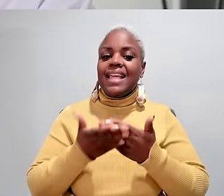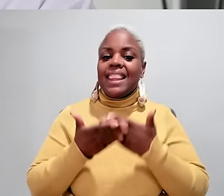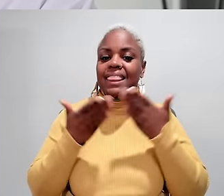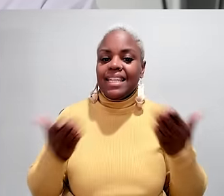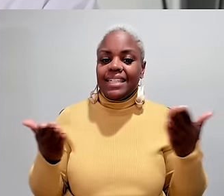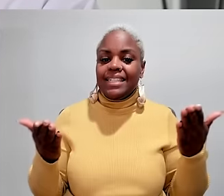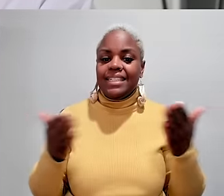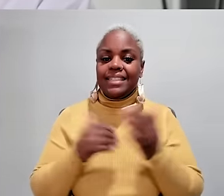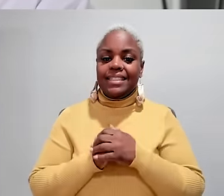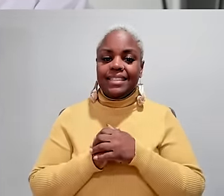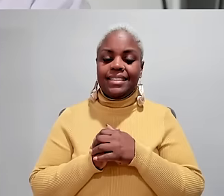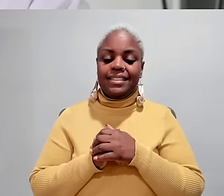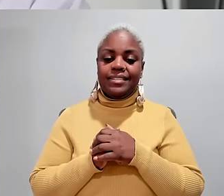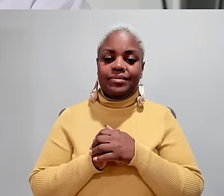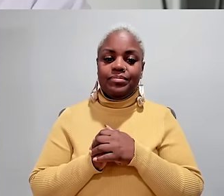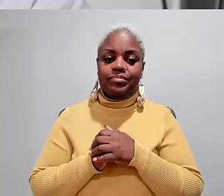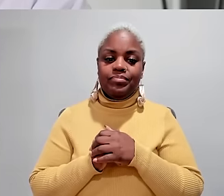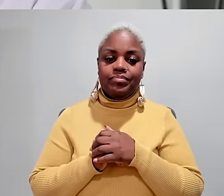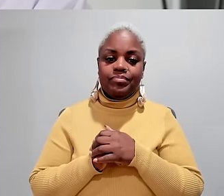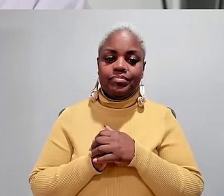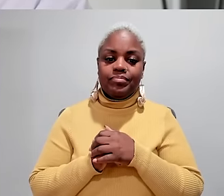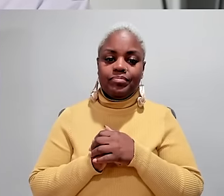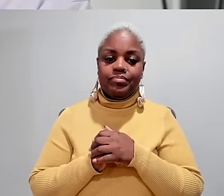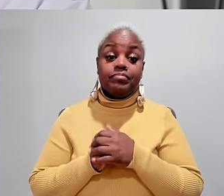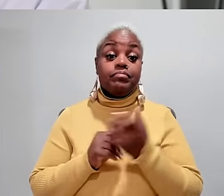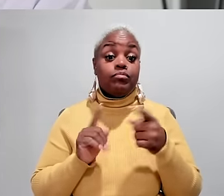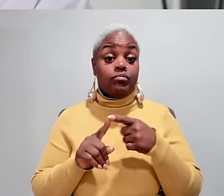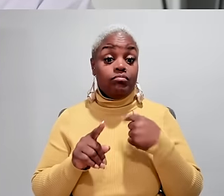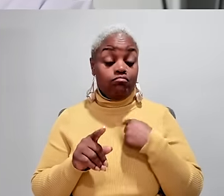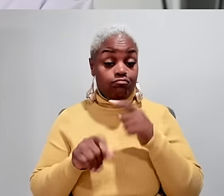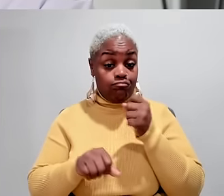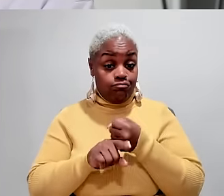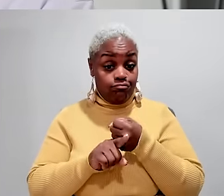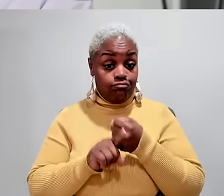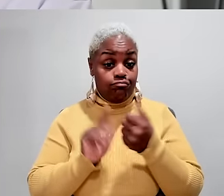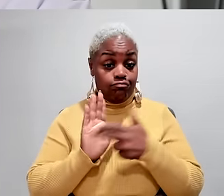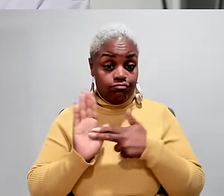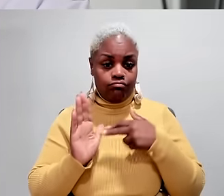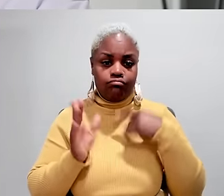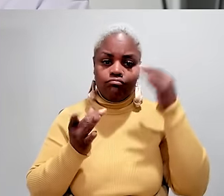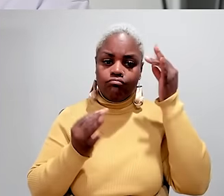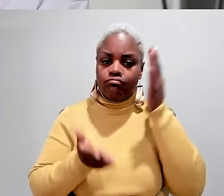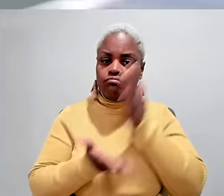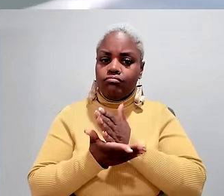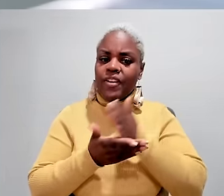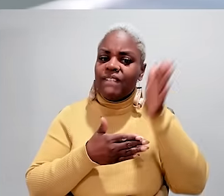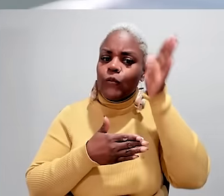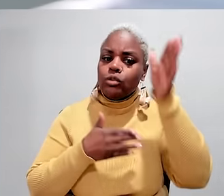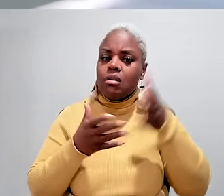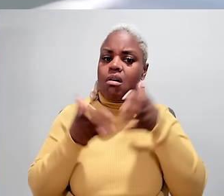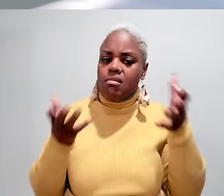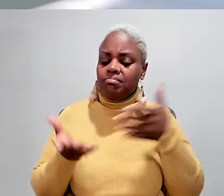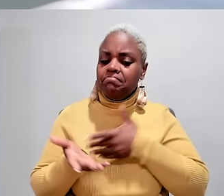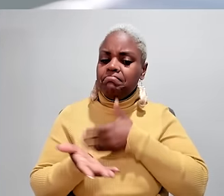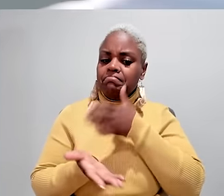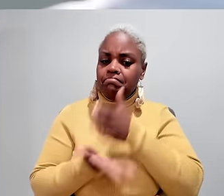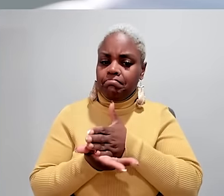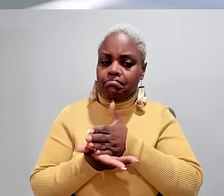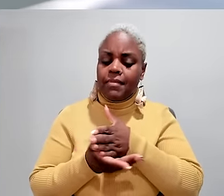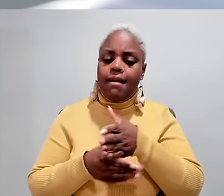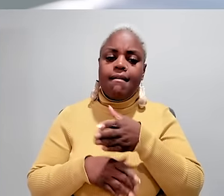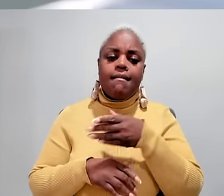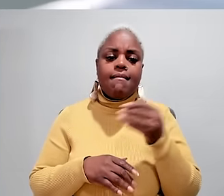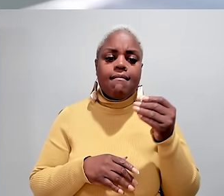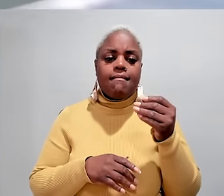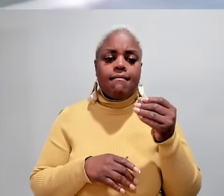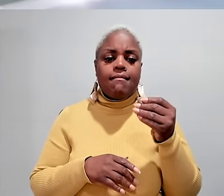achieved, because it was always on to the next thing. but when I was diagnosed I stopped thinking about the